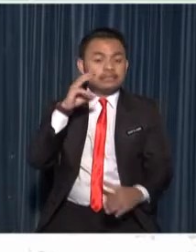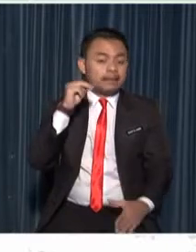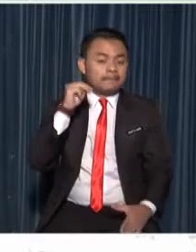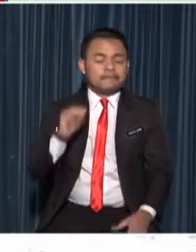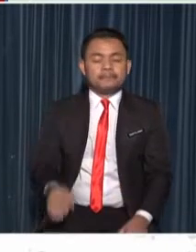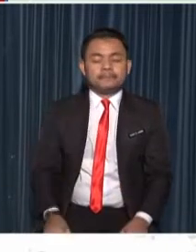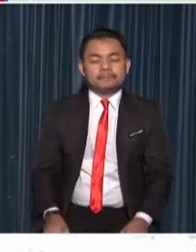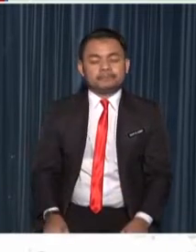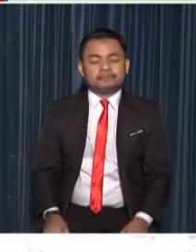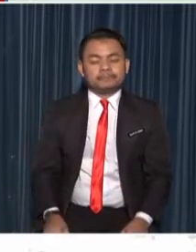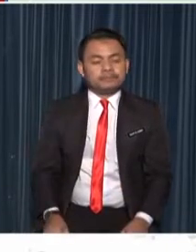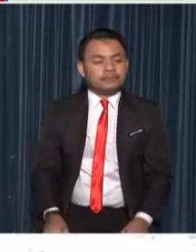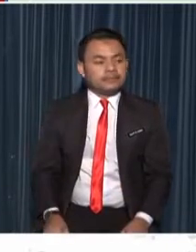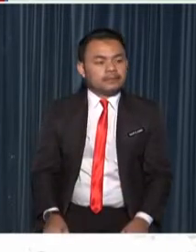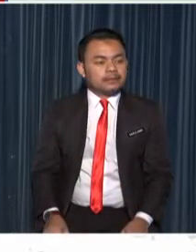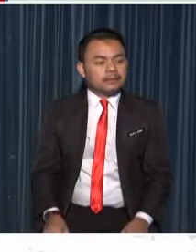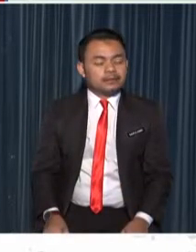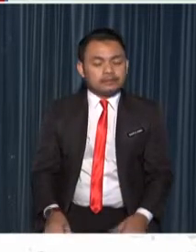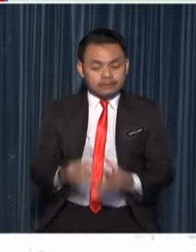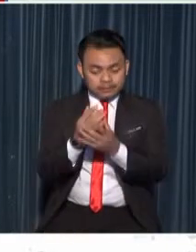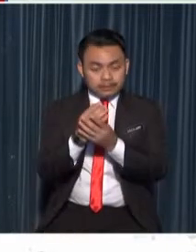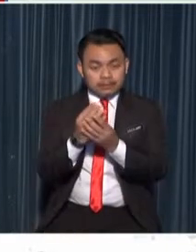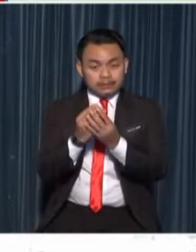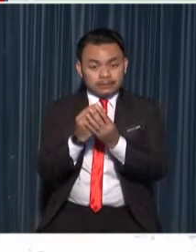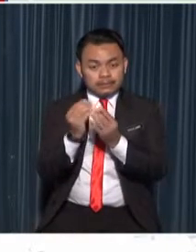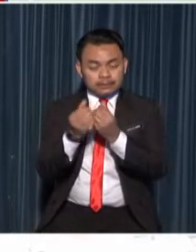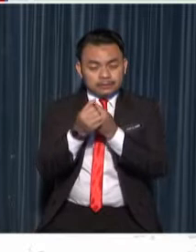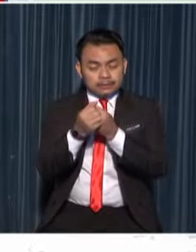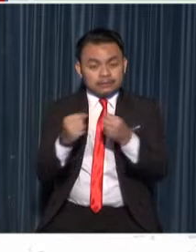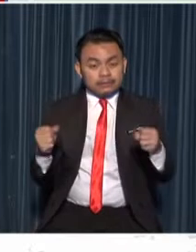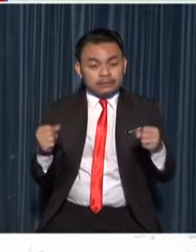prepare the soil for planting the stem cutting